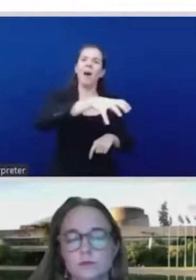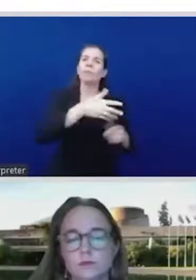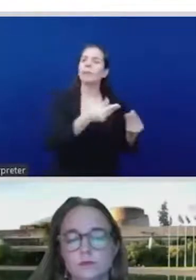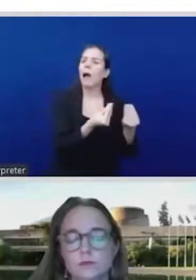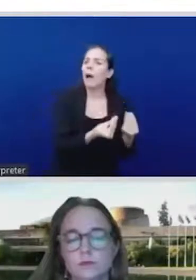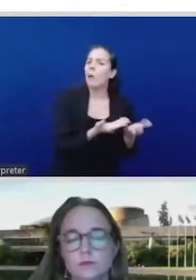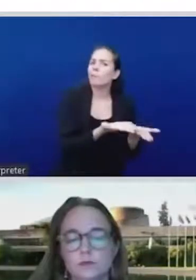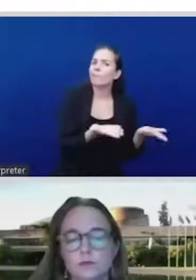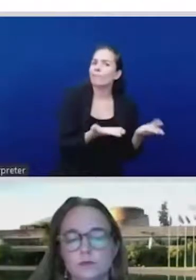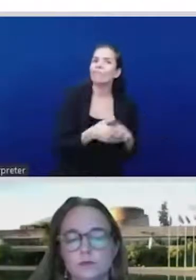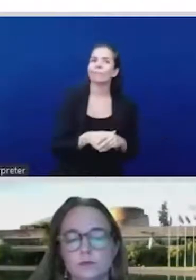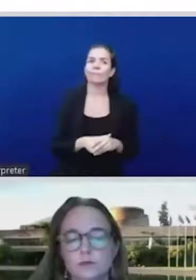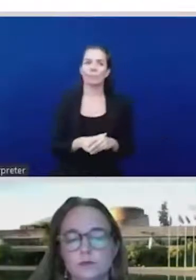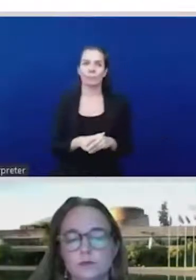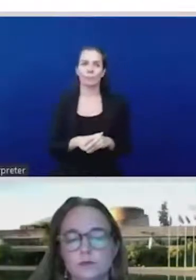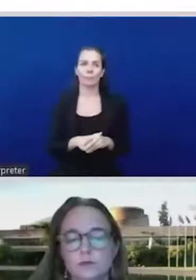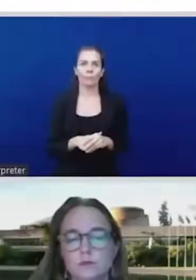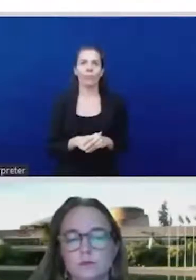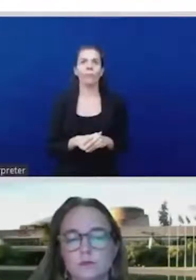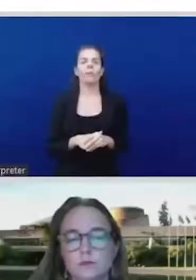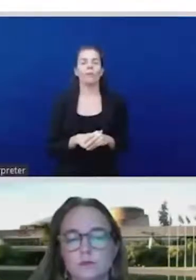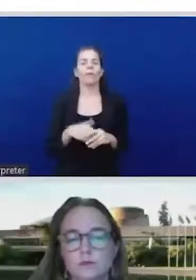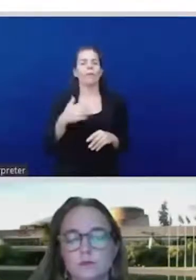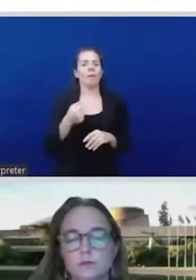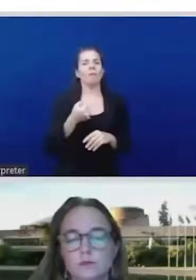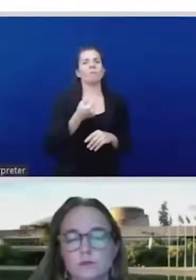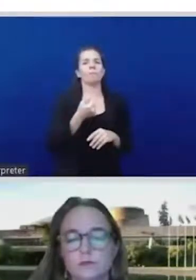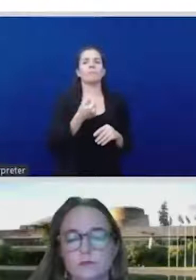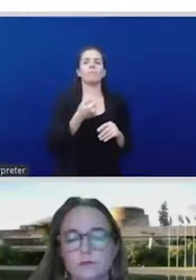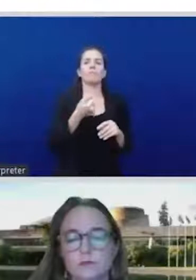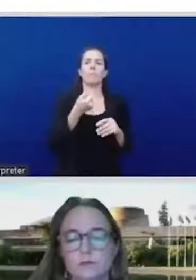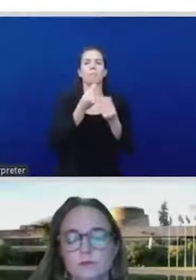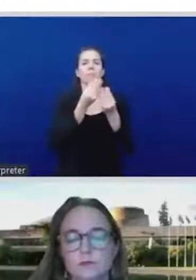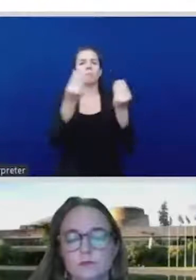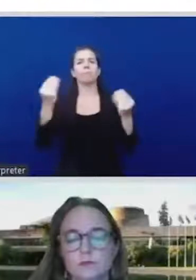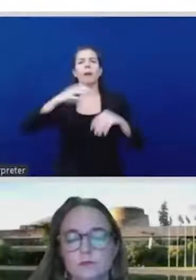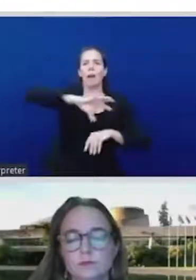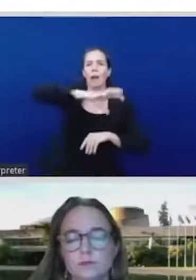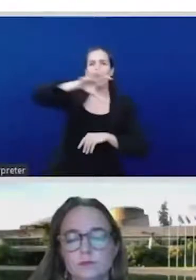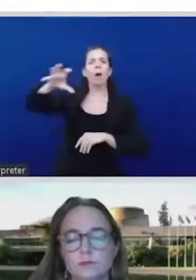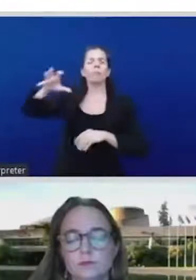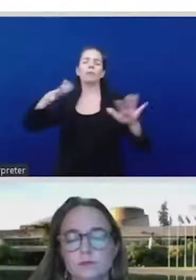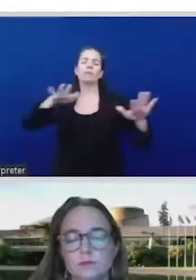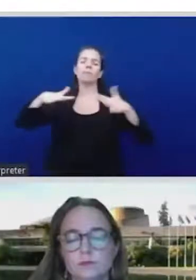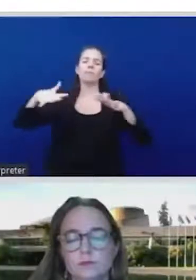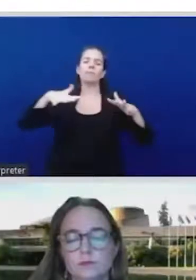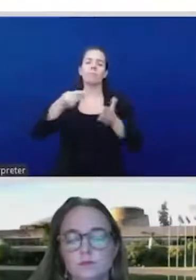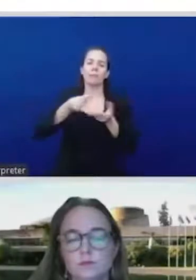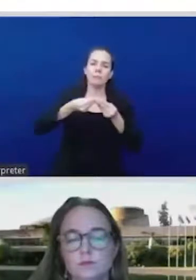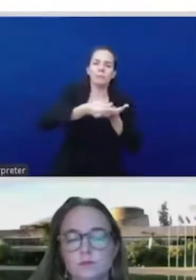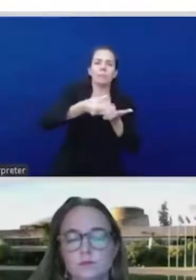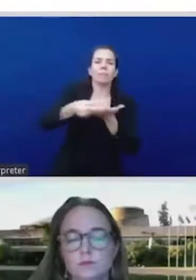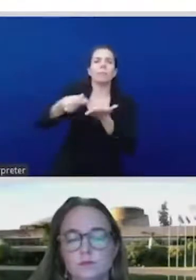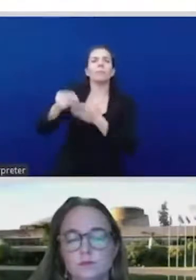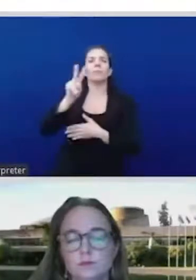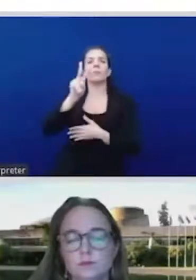compensatory financing to the developing world. So I think these two have come as a bit of a shock to me. I did not expect it.